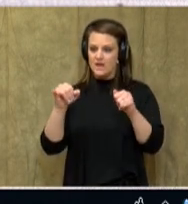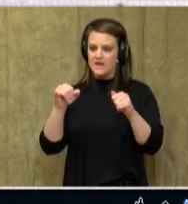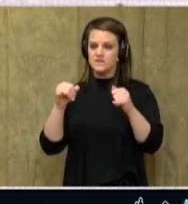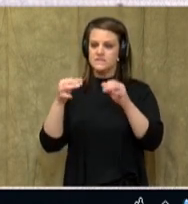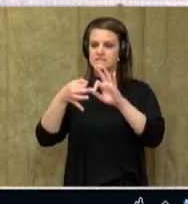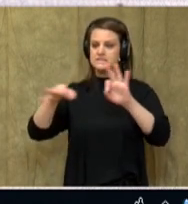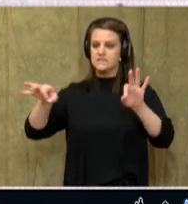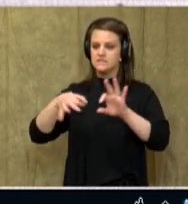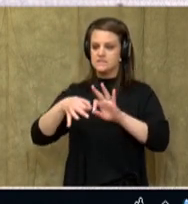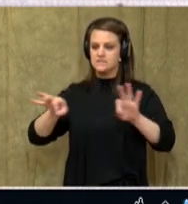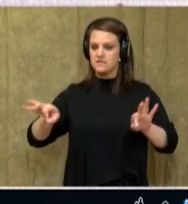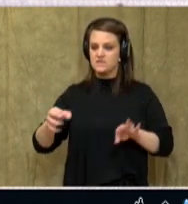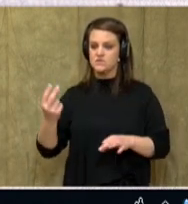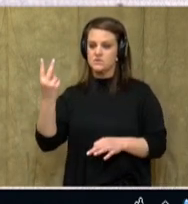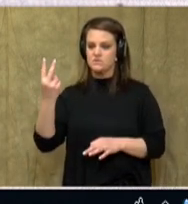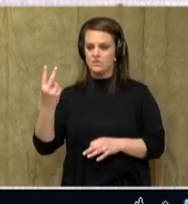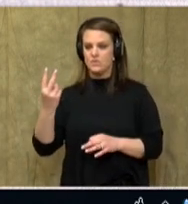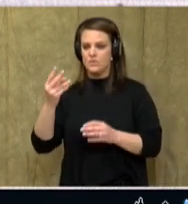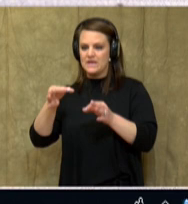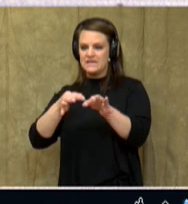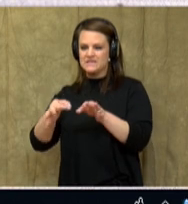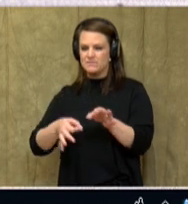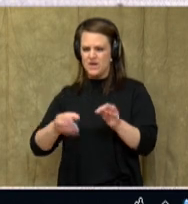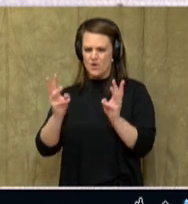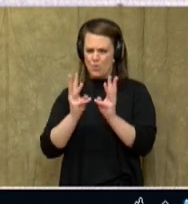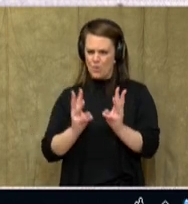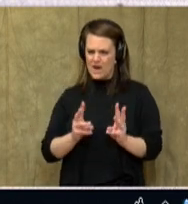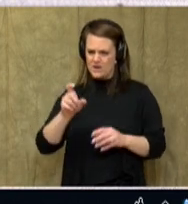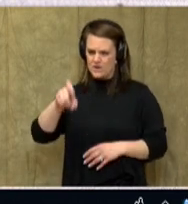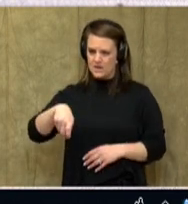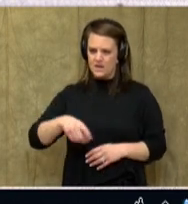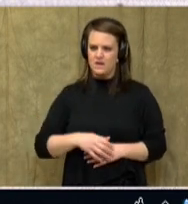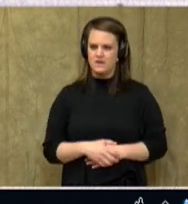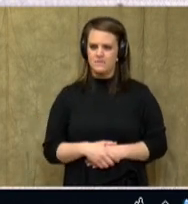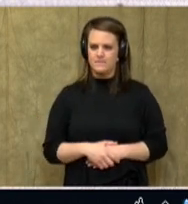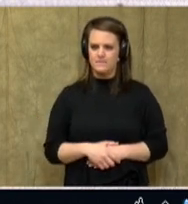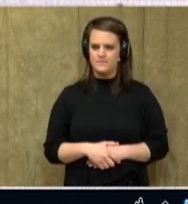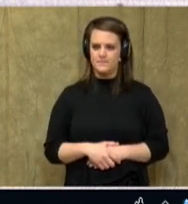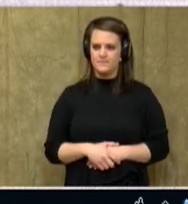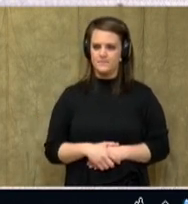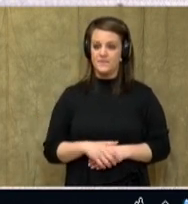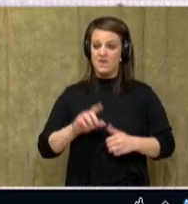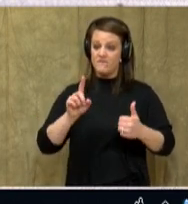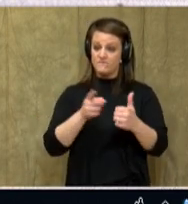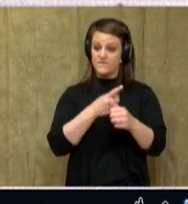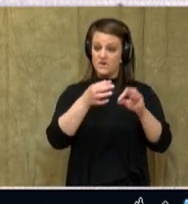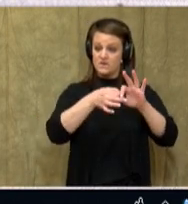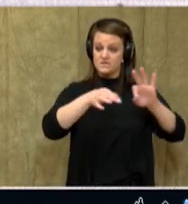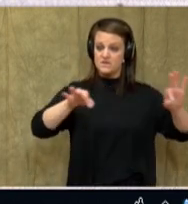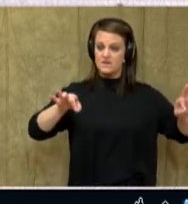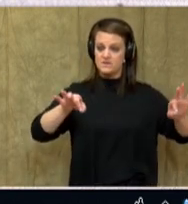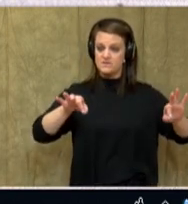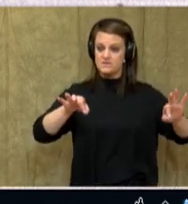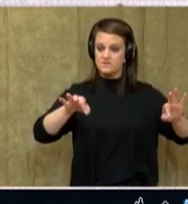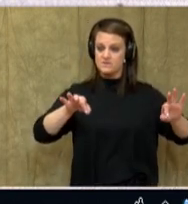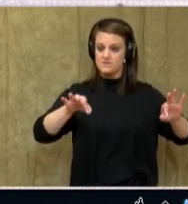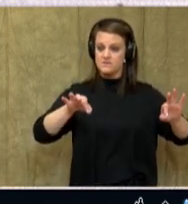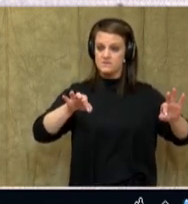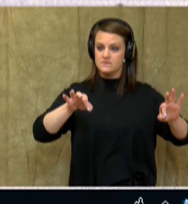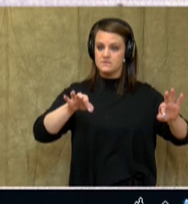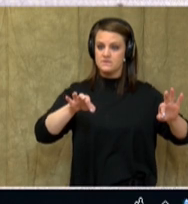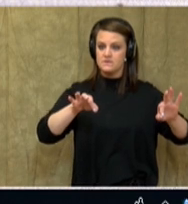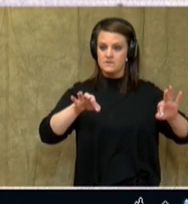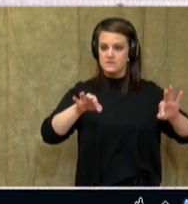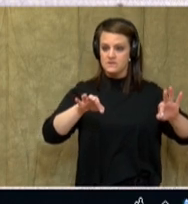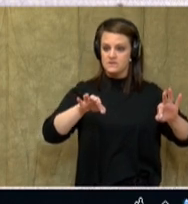telling what conditions they need. And I see that the first one is they reporting just